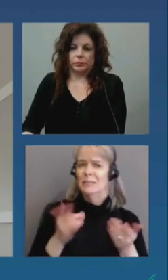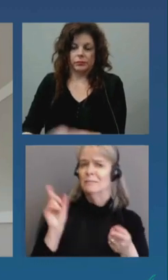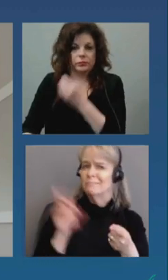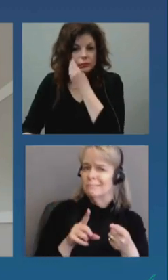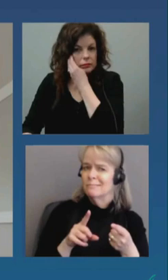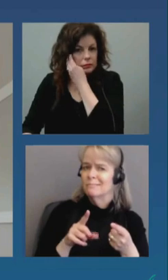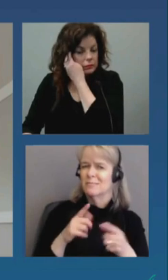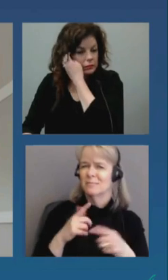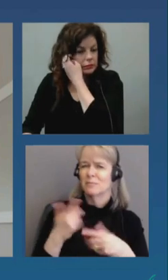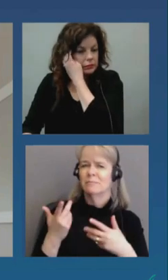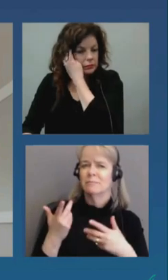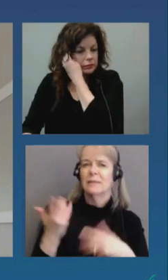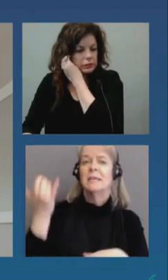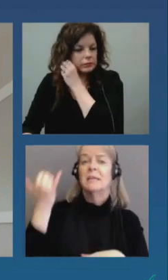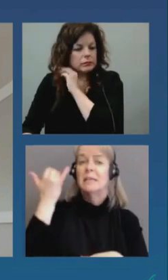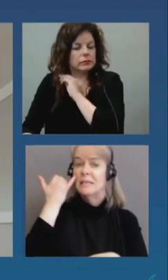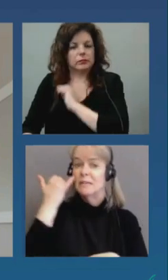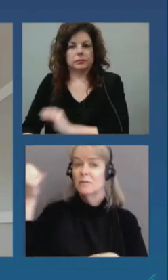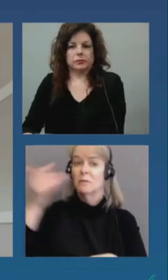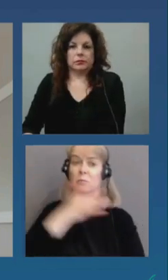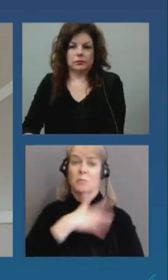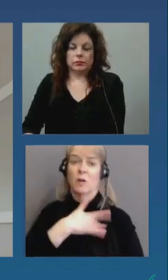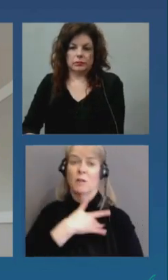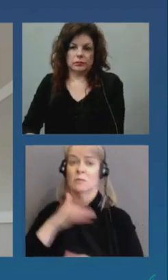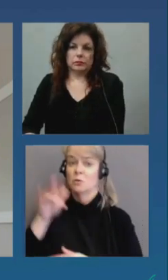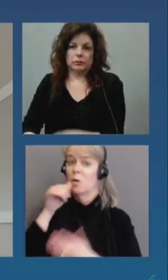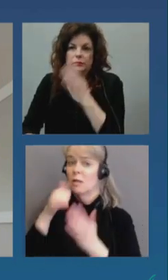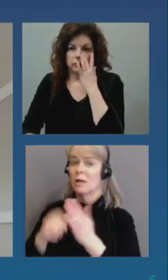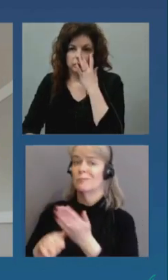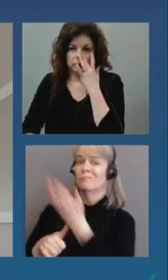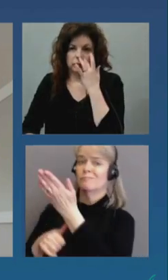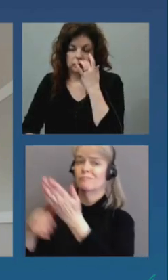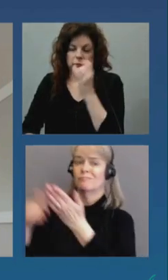expecting from the province what would you uh what would you be doing then